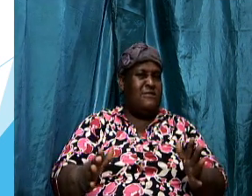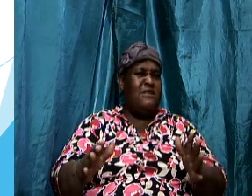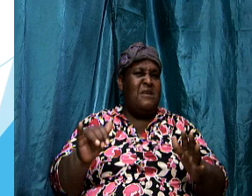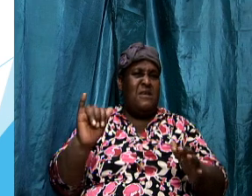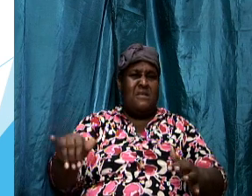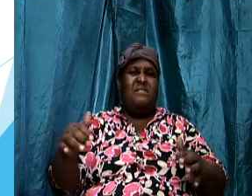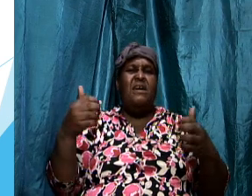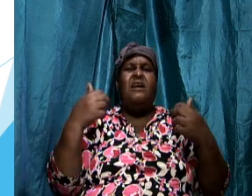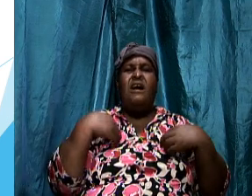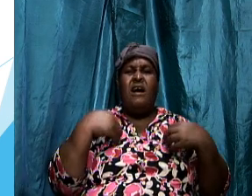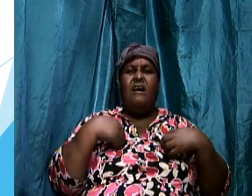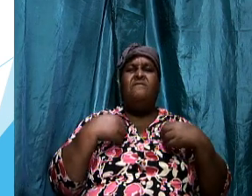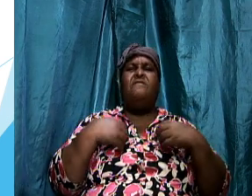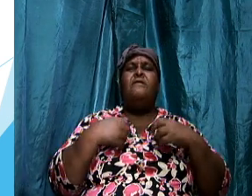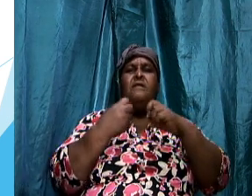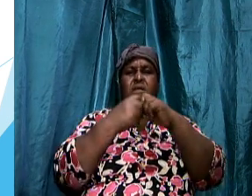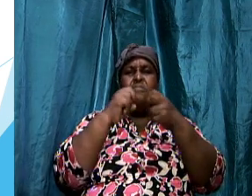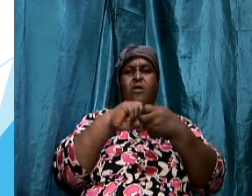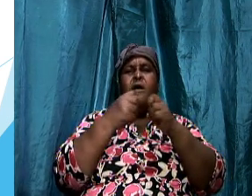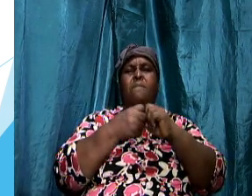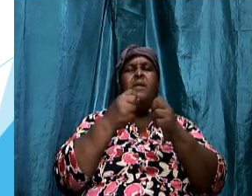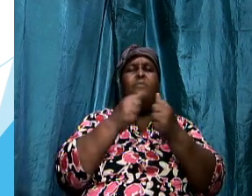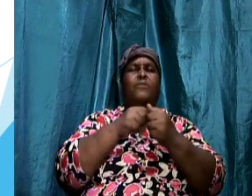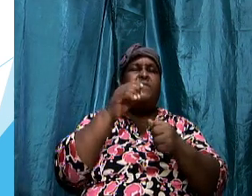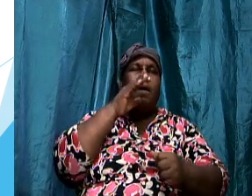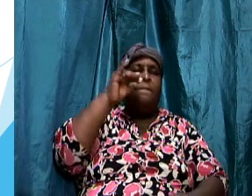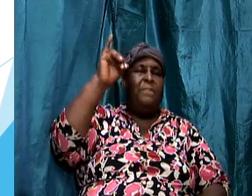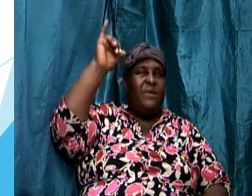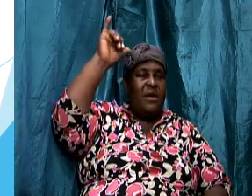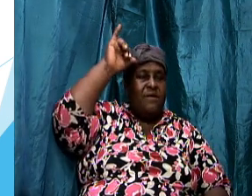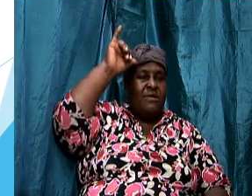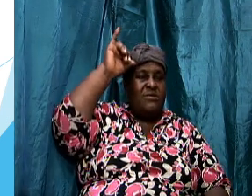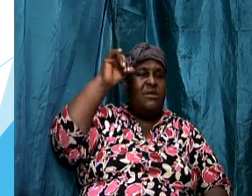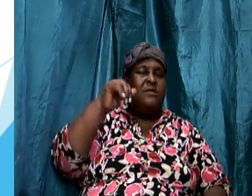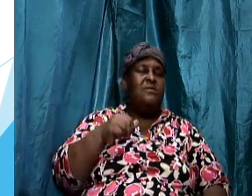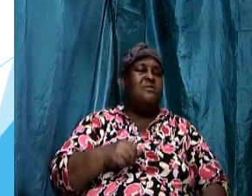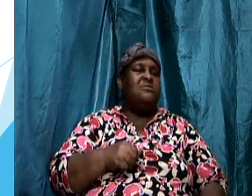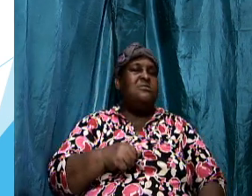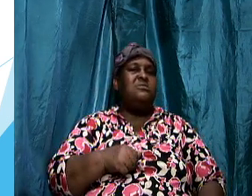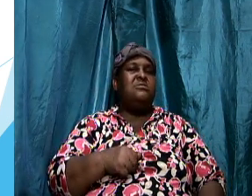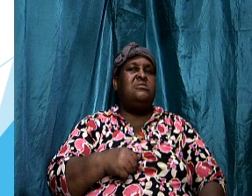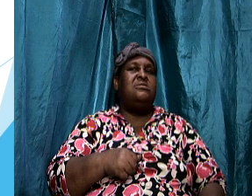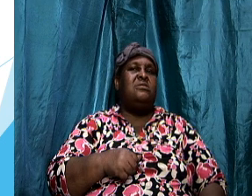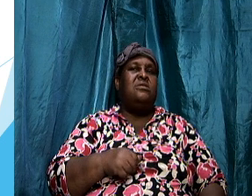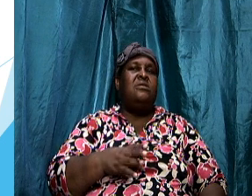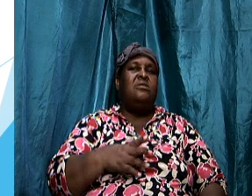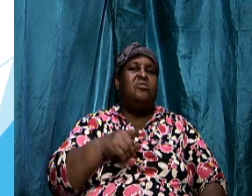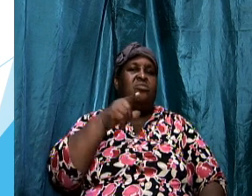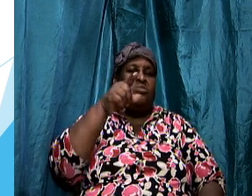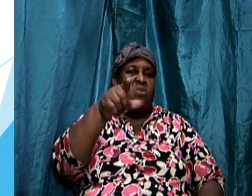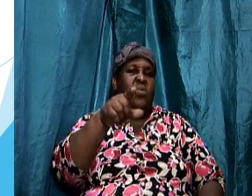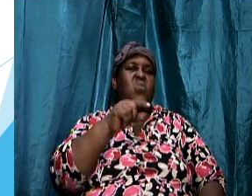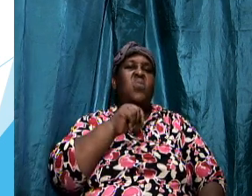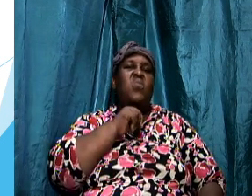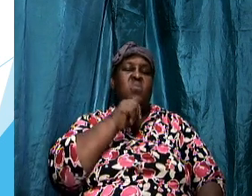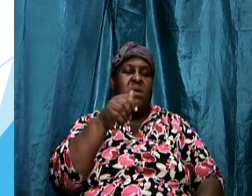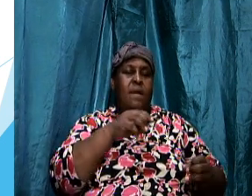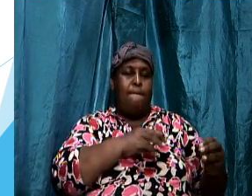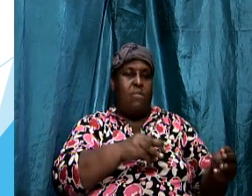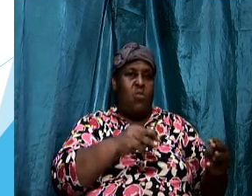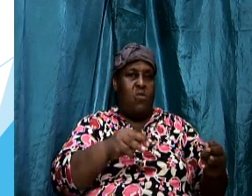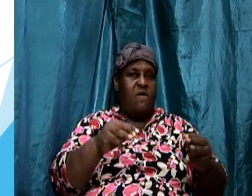issues with parents or parents that have issues with children and you are not moving